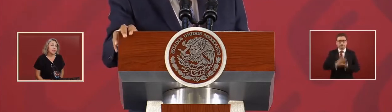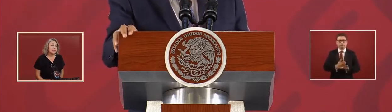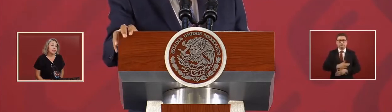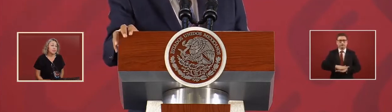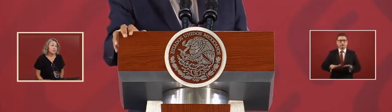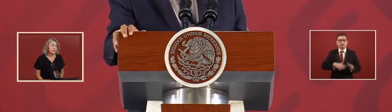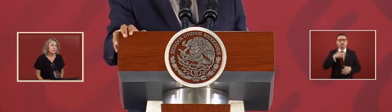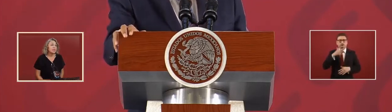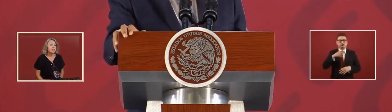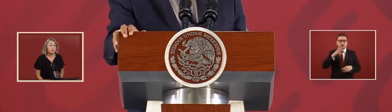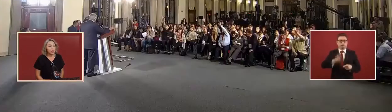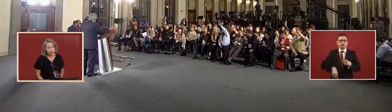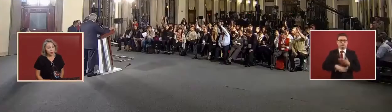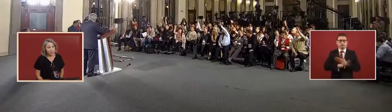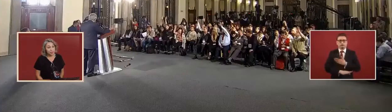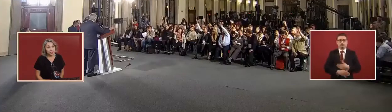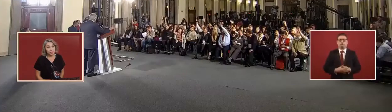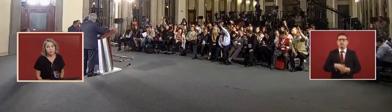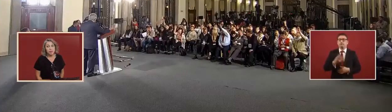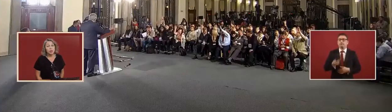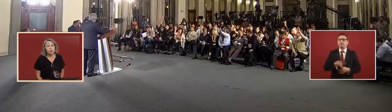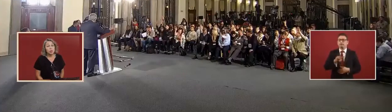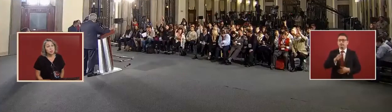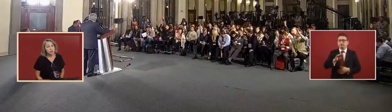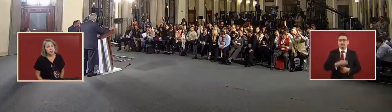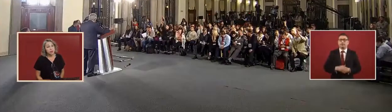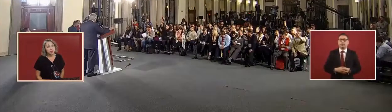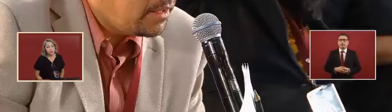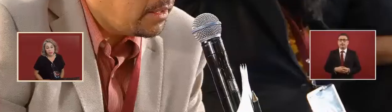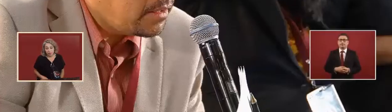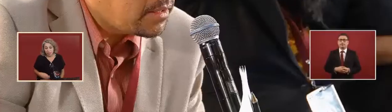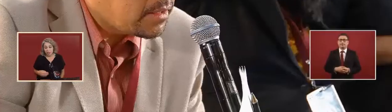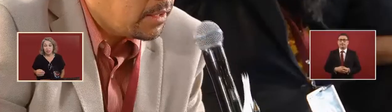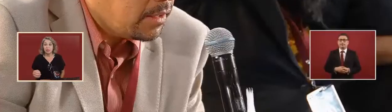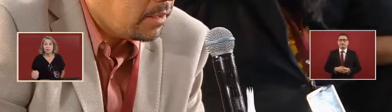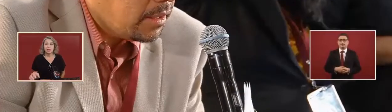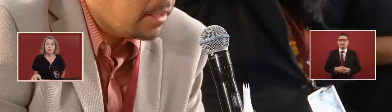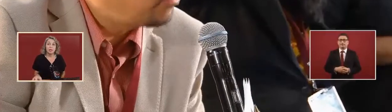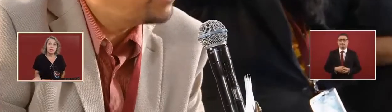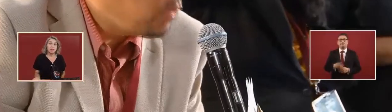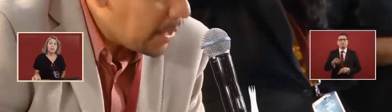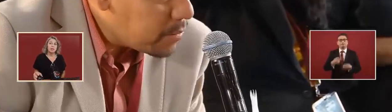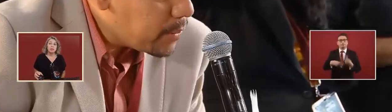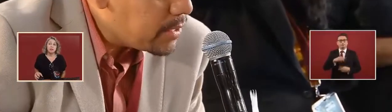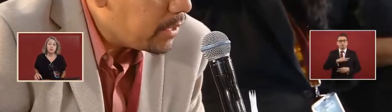will there be an opportunity that the director of